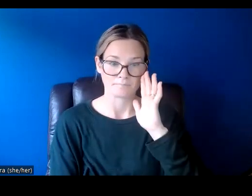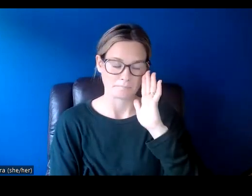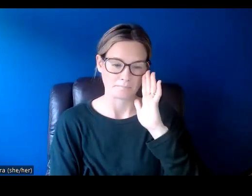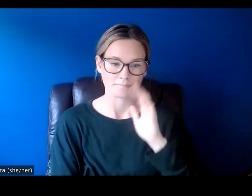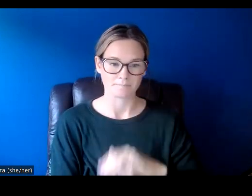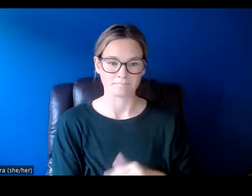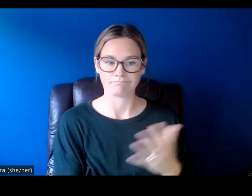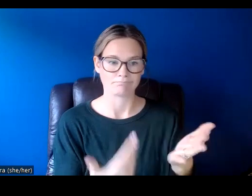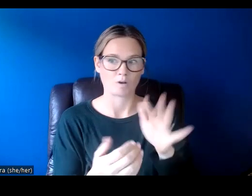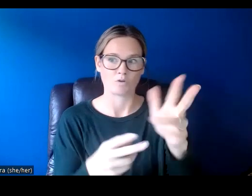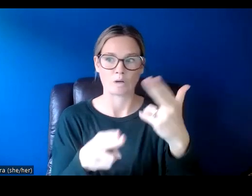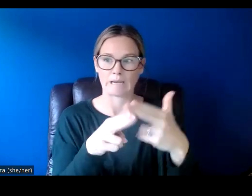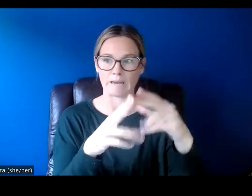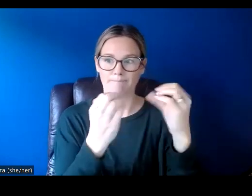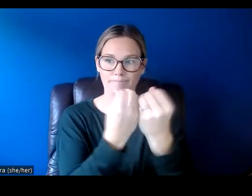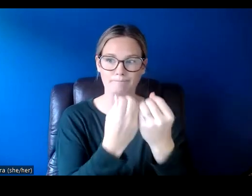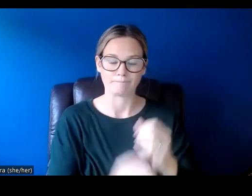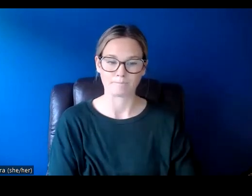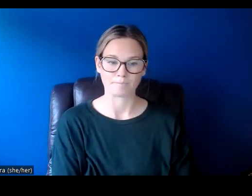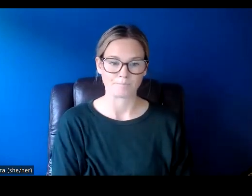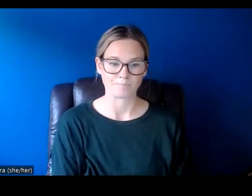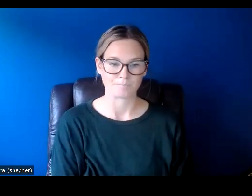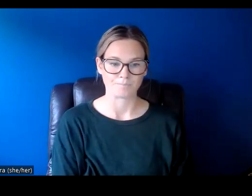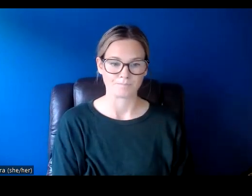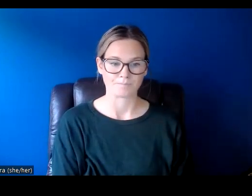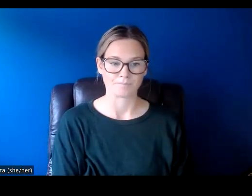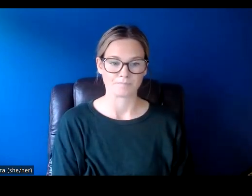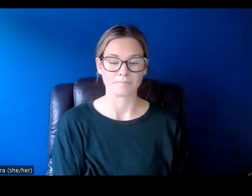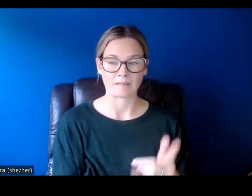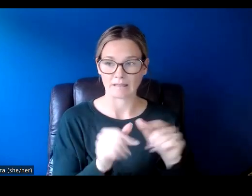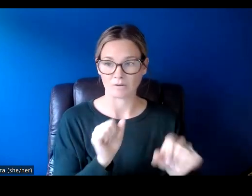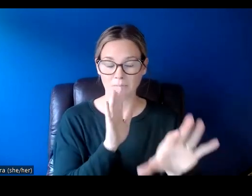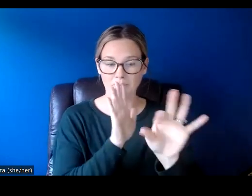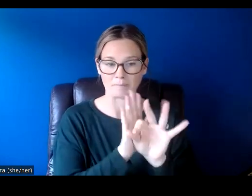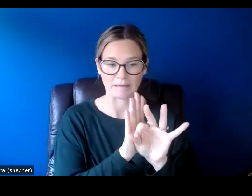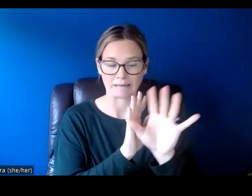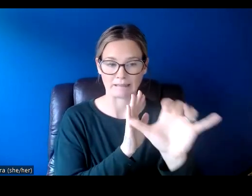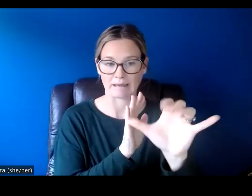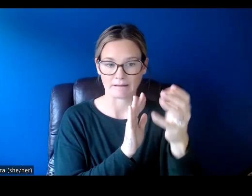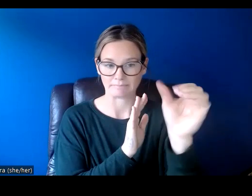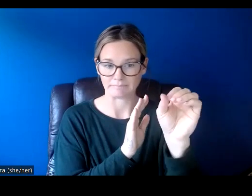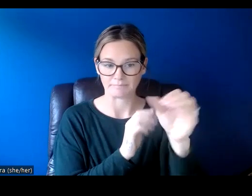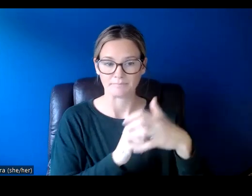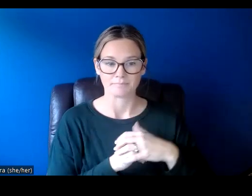whatever your organization name is and it will let you select that organization.